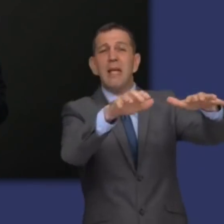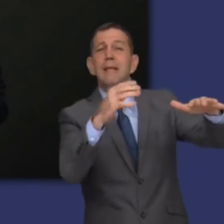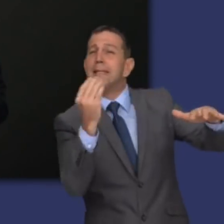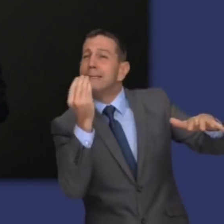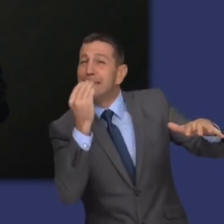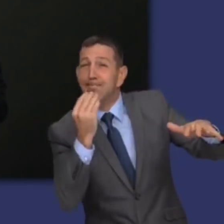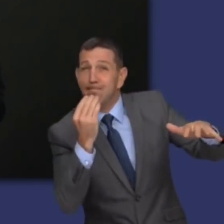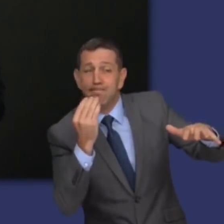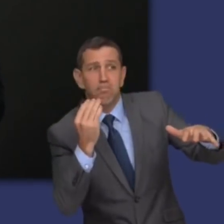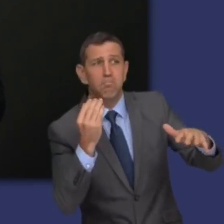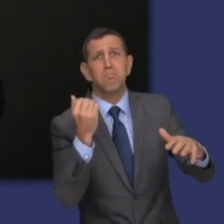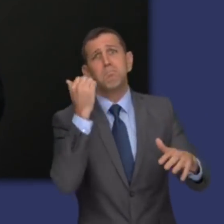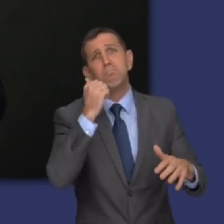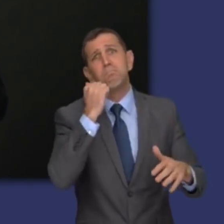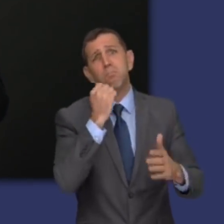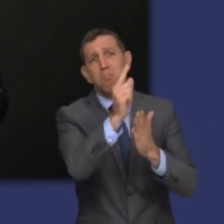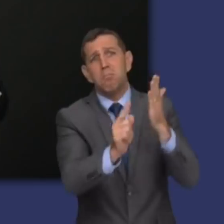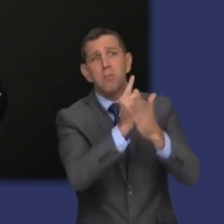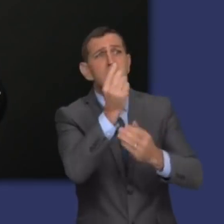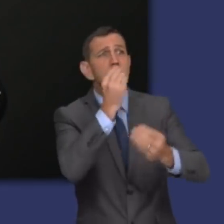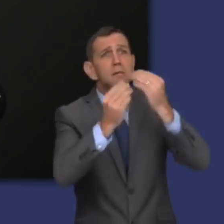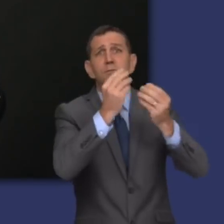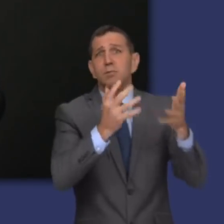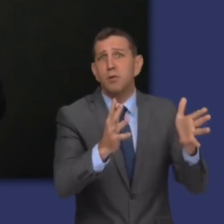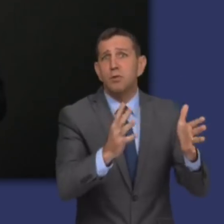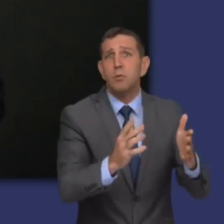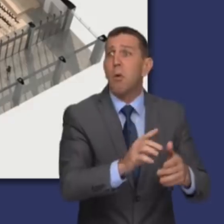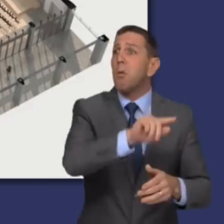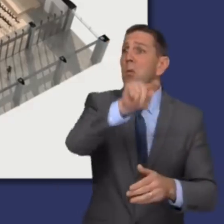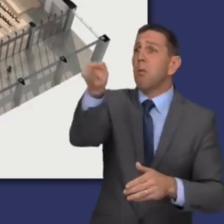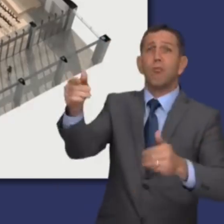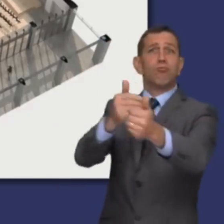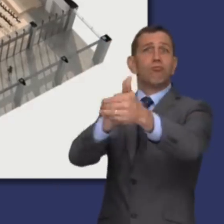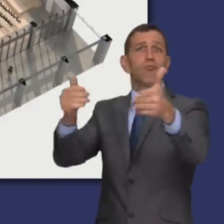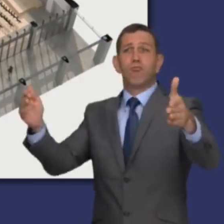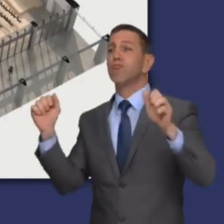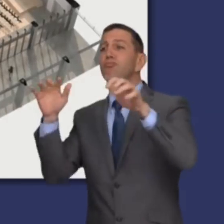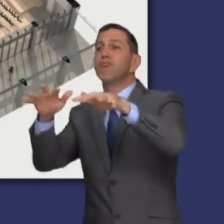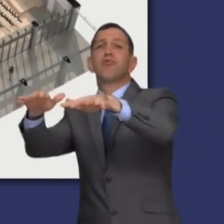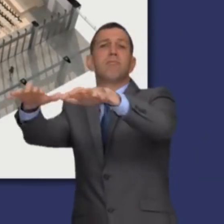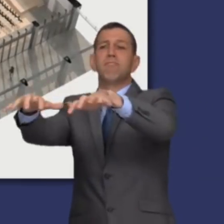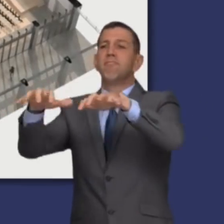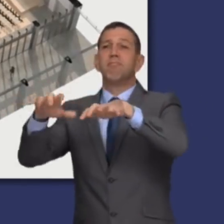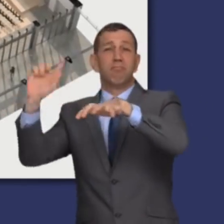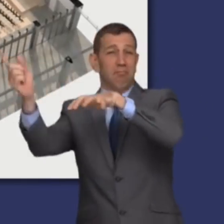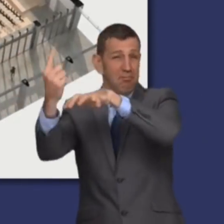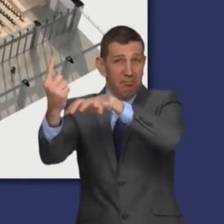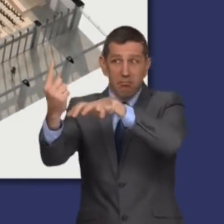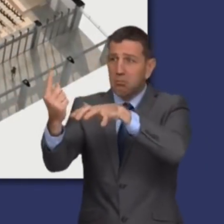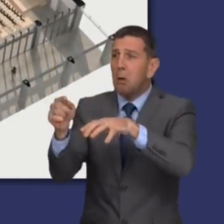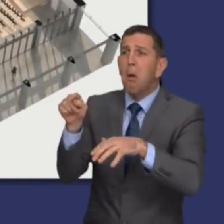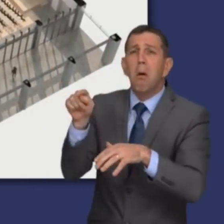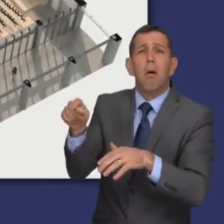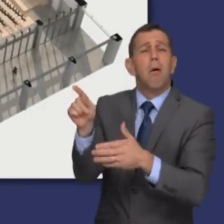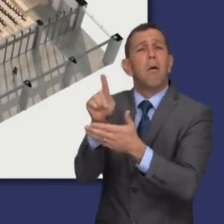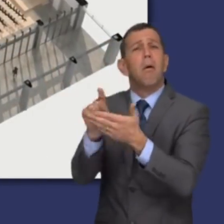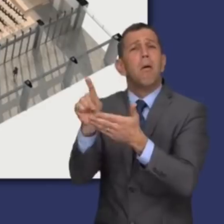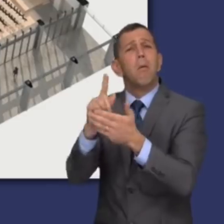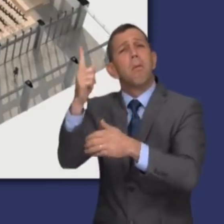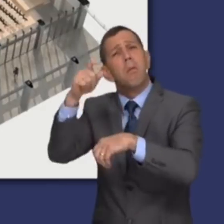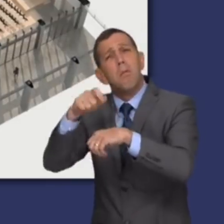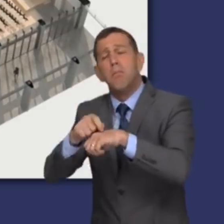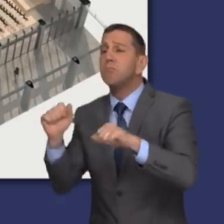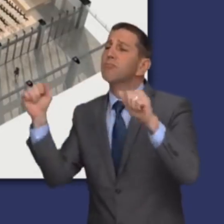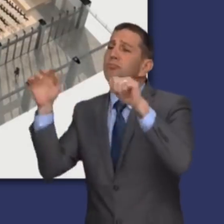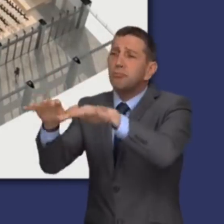hour a week. Now a large multipurpose event space was planned, which could be flexibly reconfigured